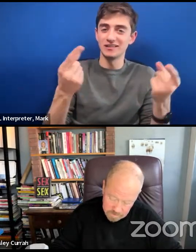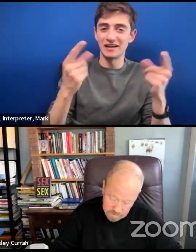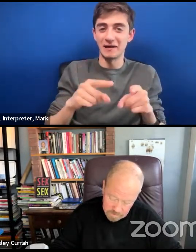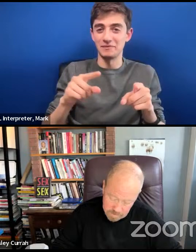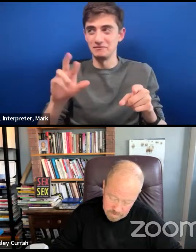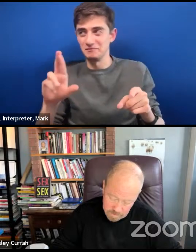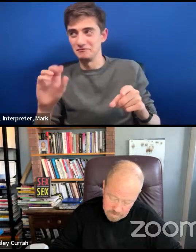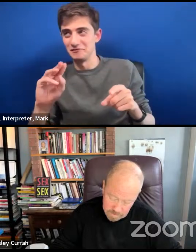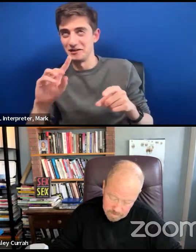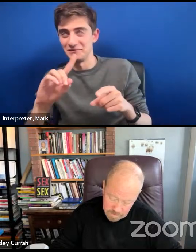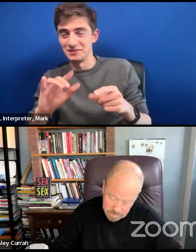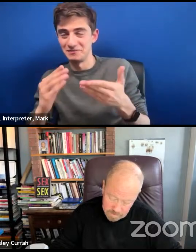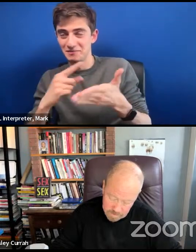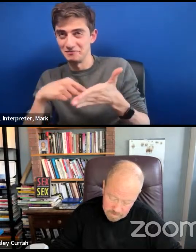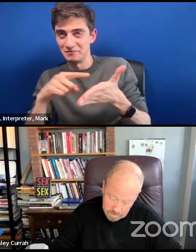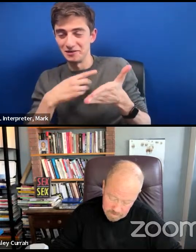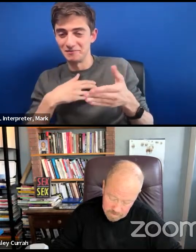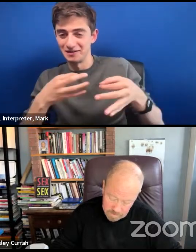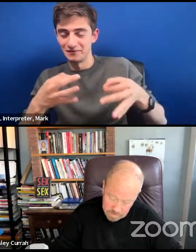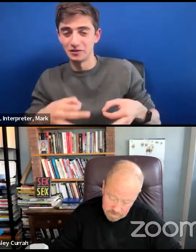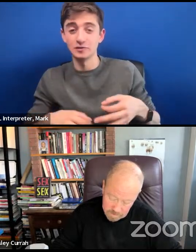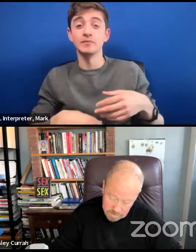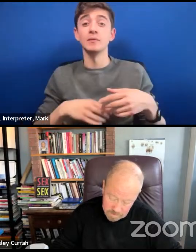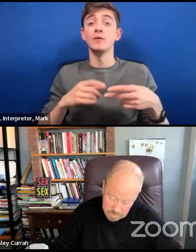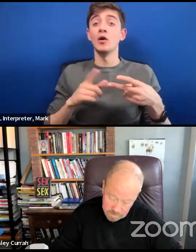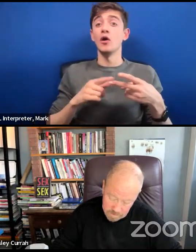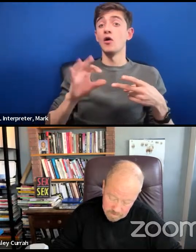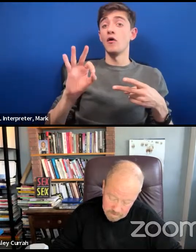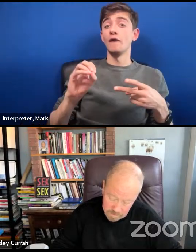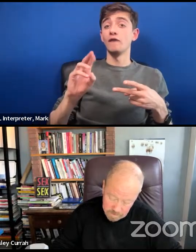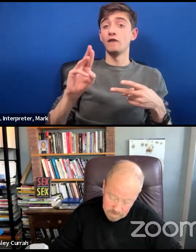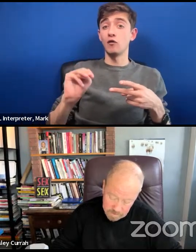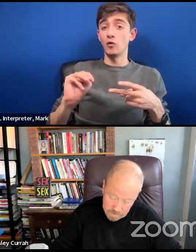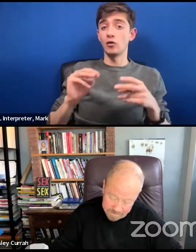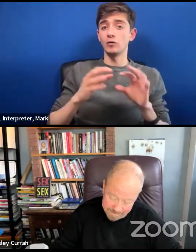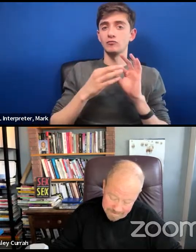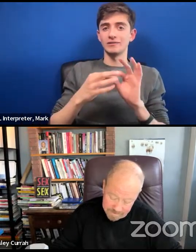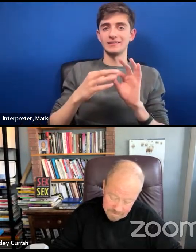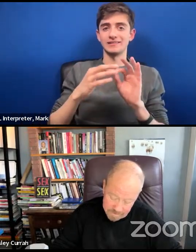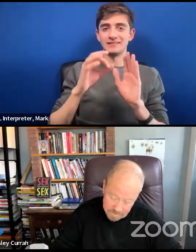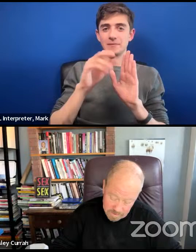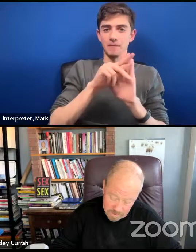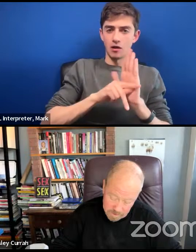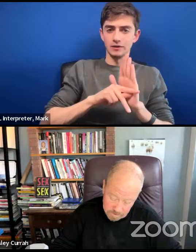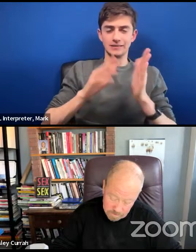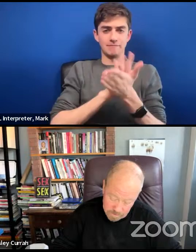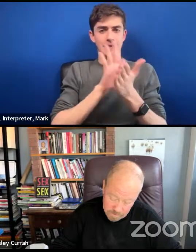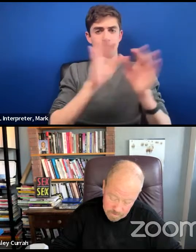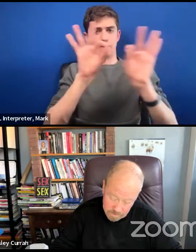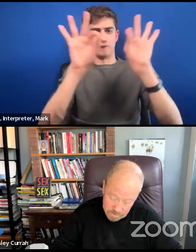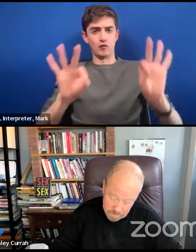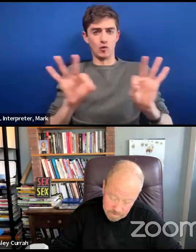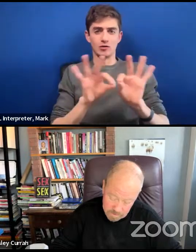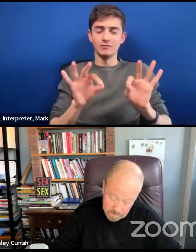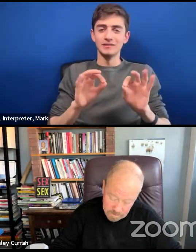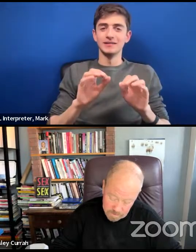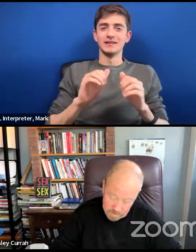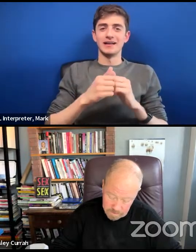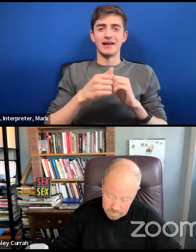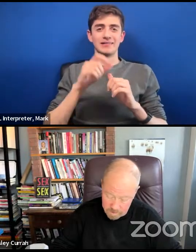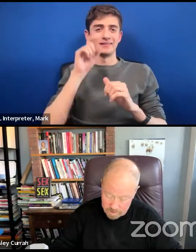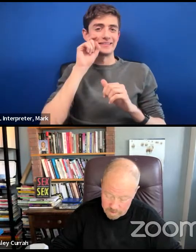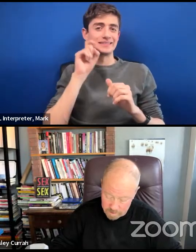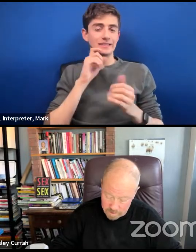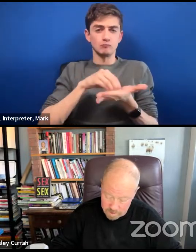form in terms of the policies and regulatory documents or forms by which sex is not simply